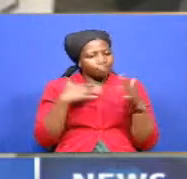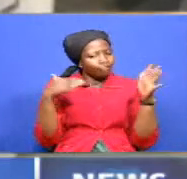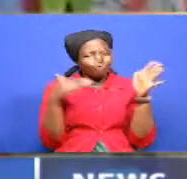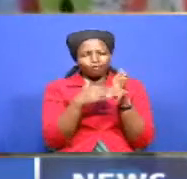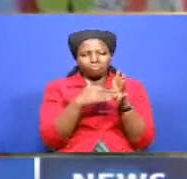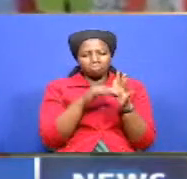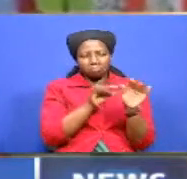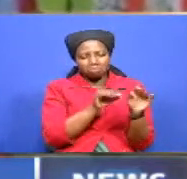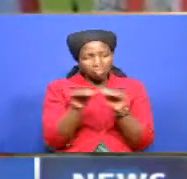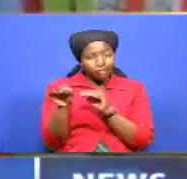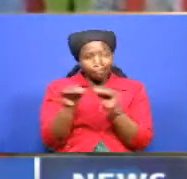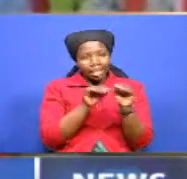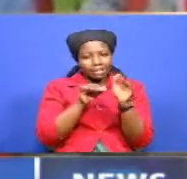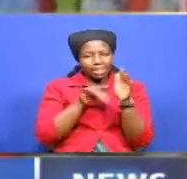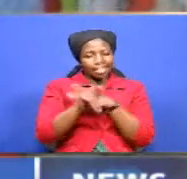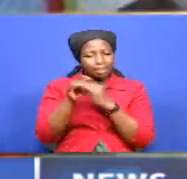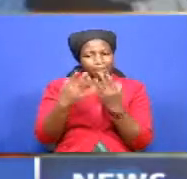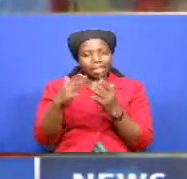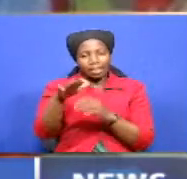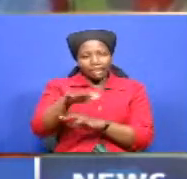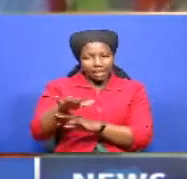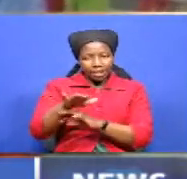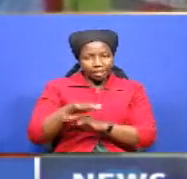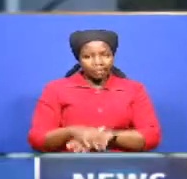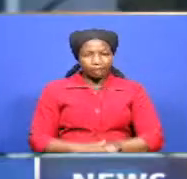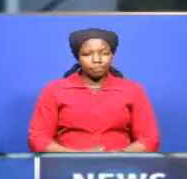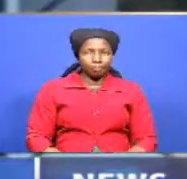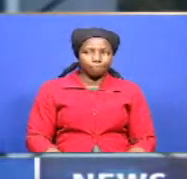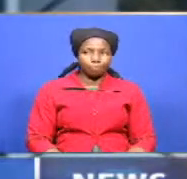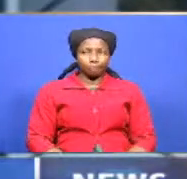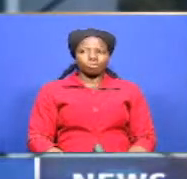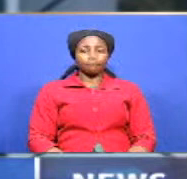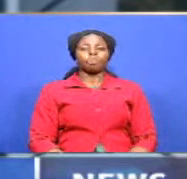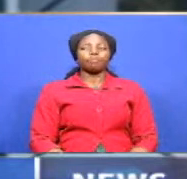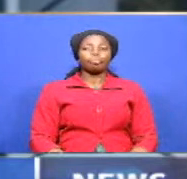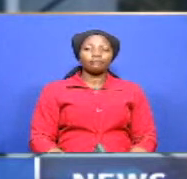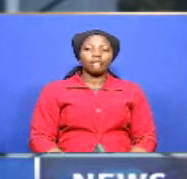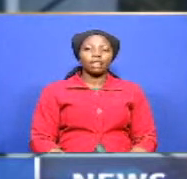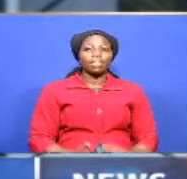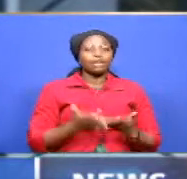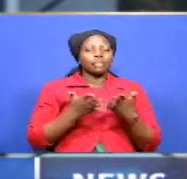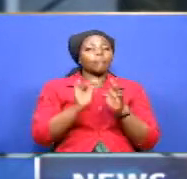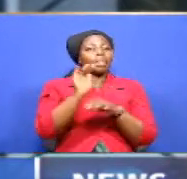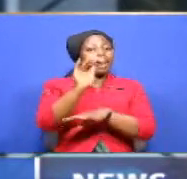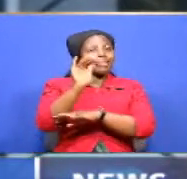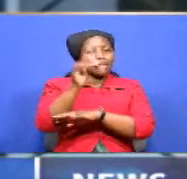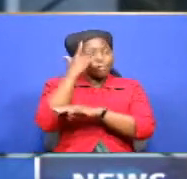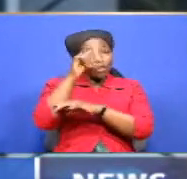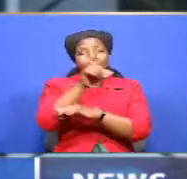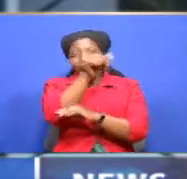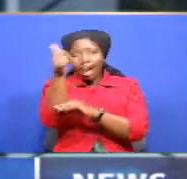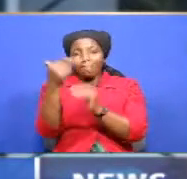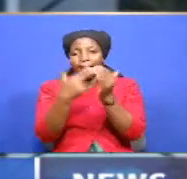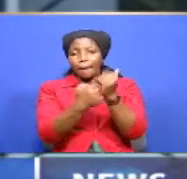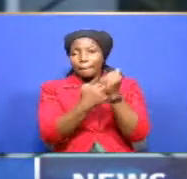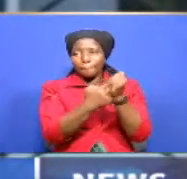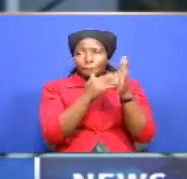of movement across many areas. We therefore call on other partners,